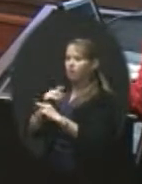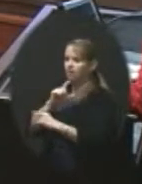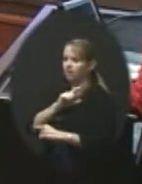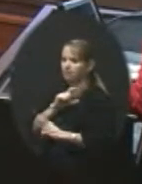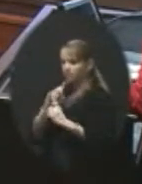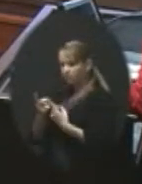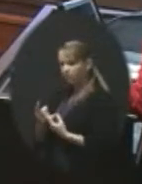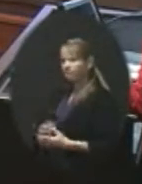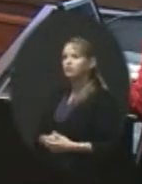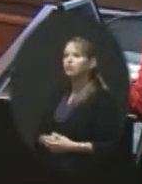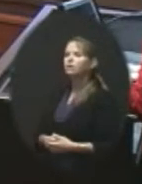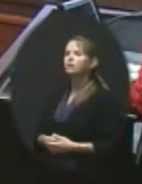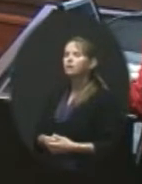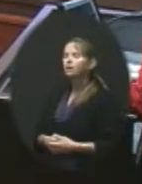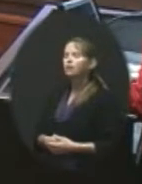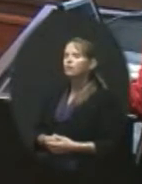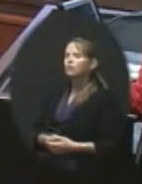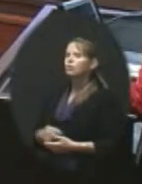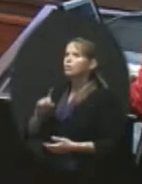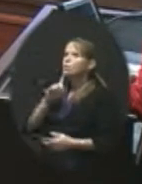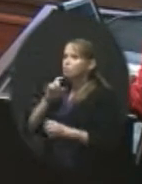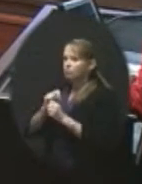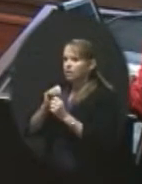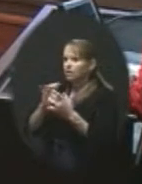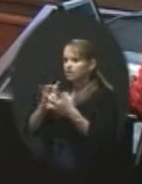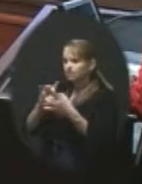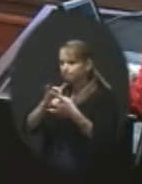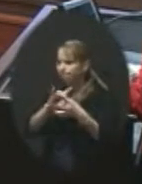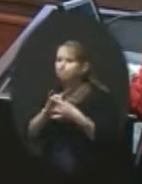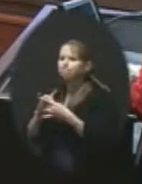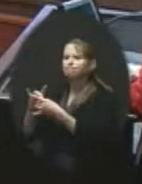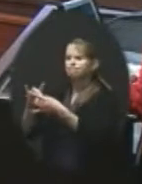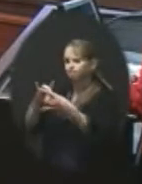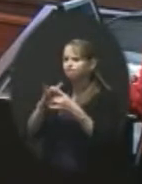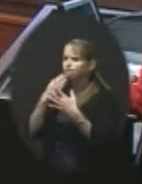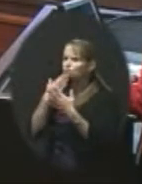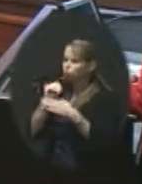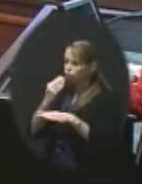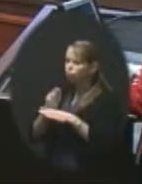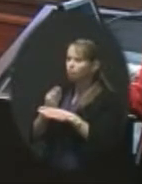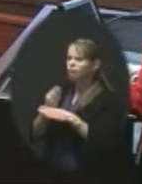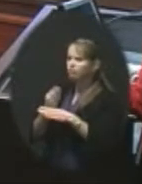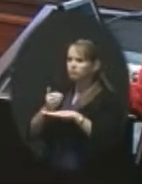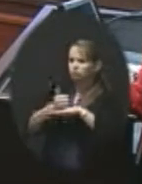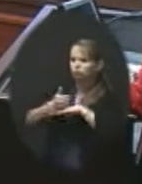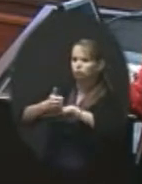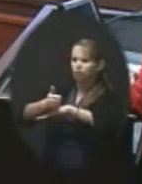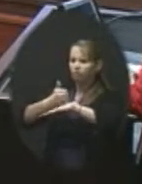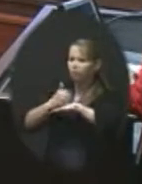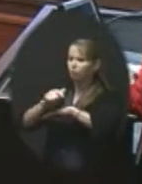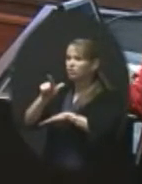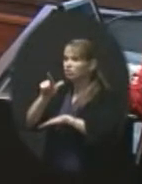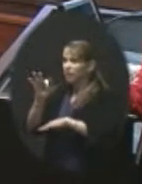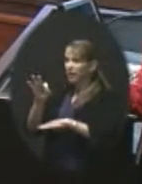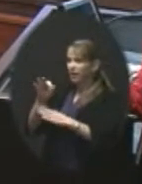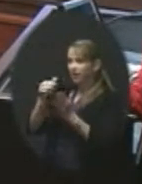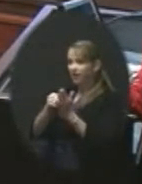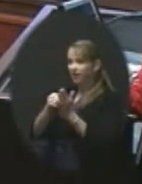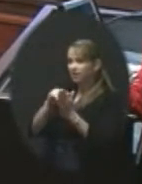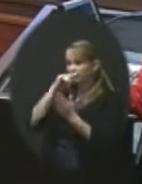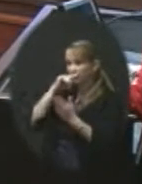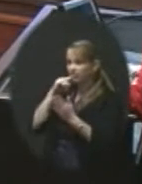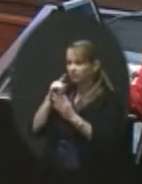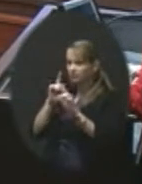we do a really good job getting 20,000, 29,000 kids to and from school, nine months of the year.